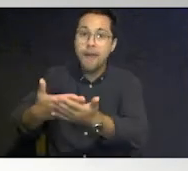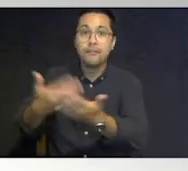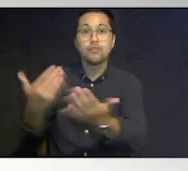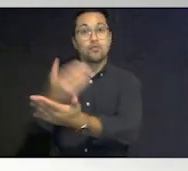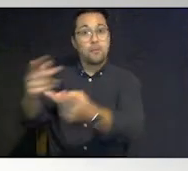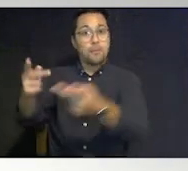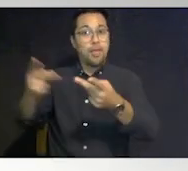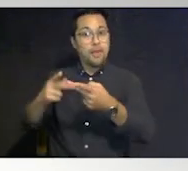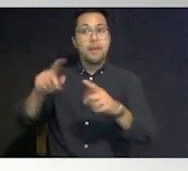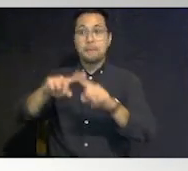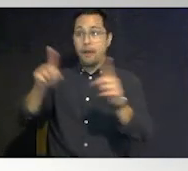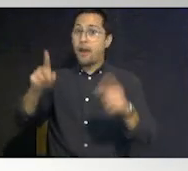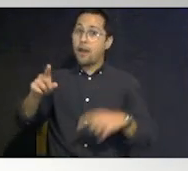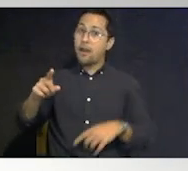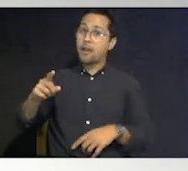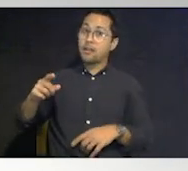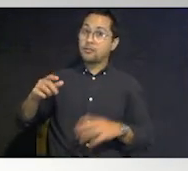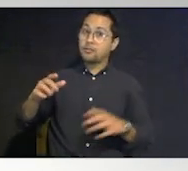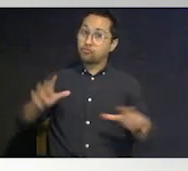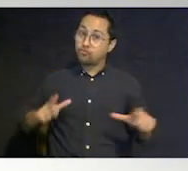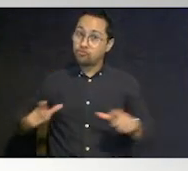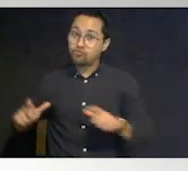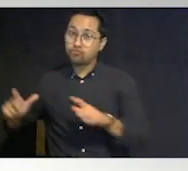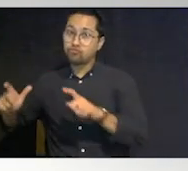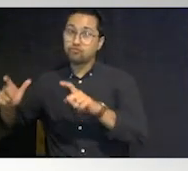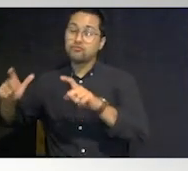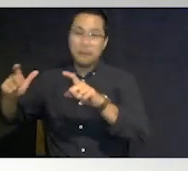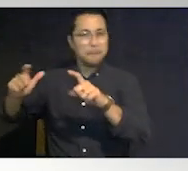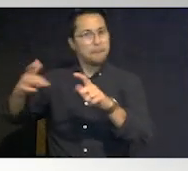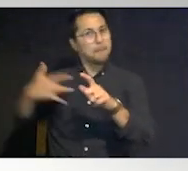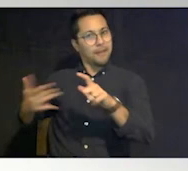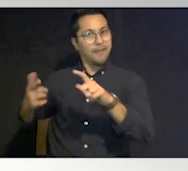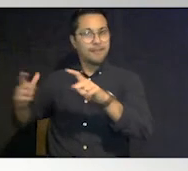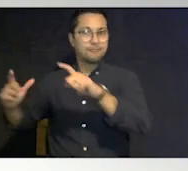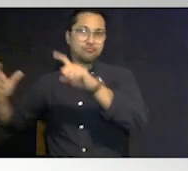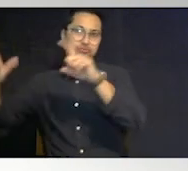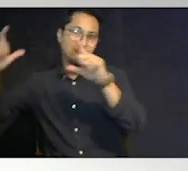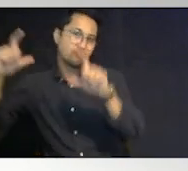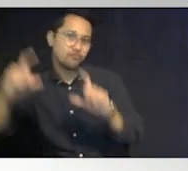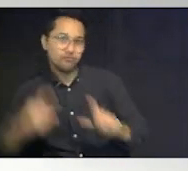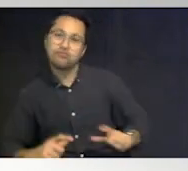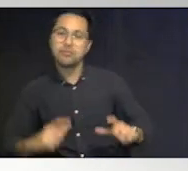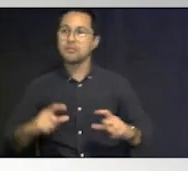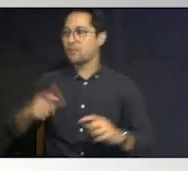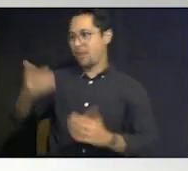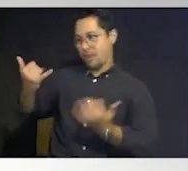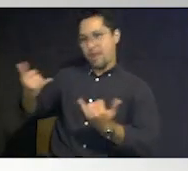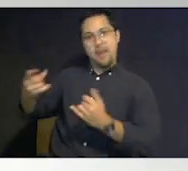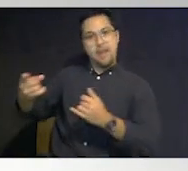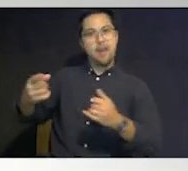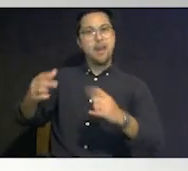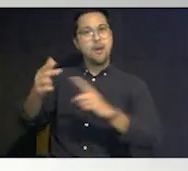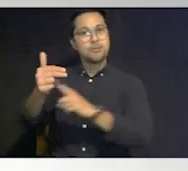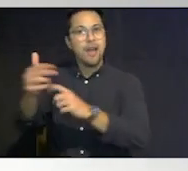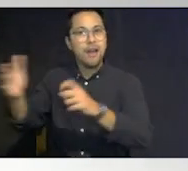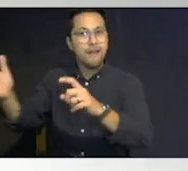as the storms tend to do now it has turned and now all the hotels are full up in that area and now they're having to access public